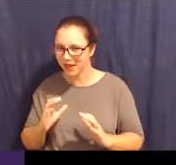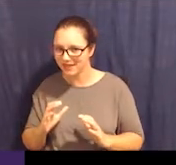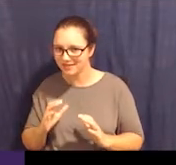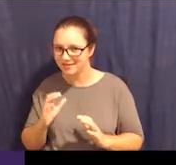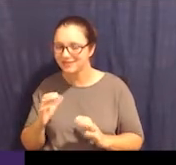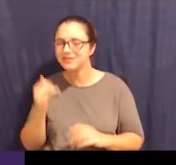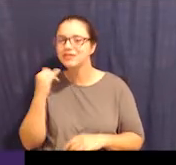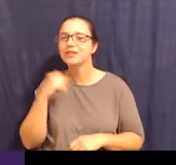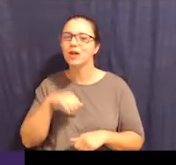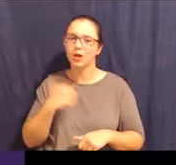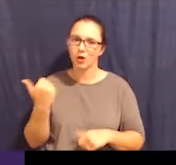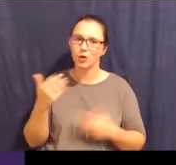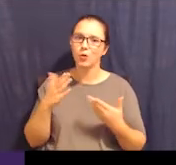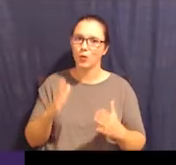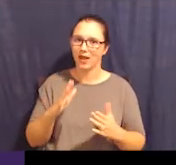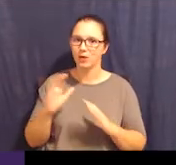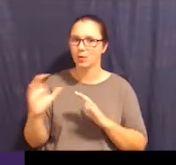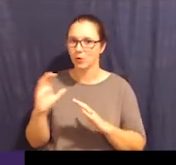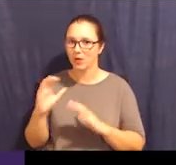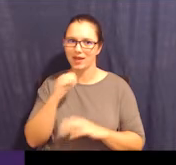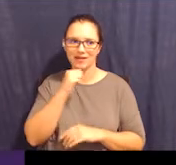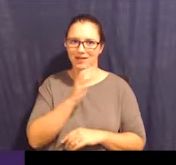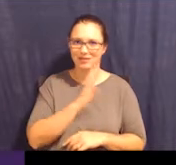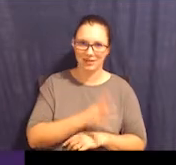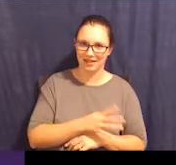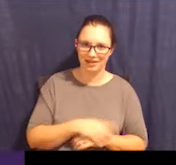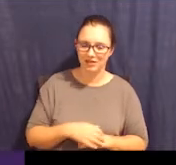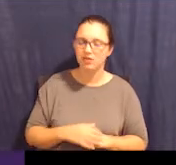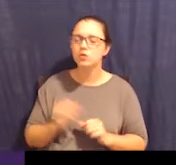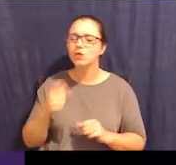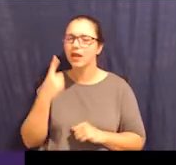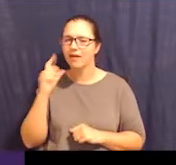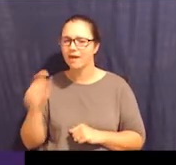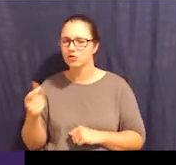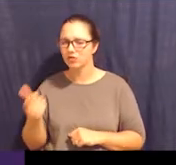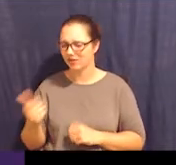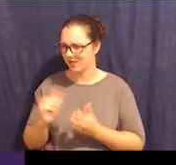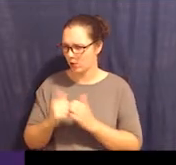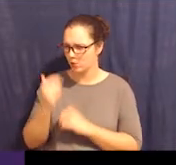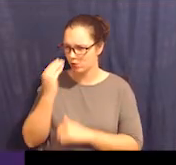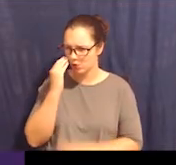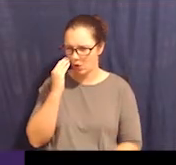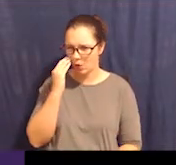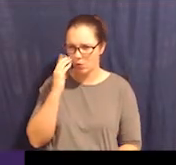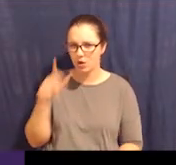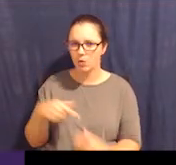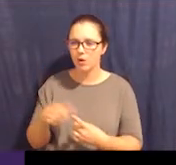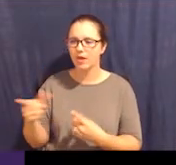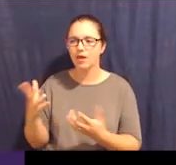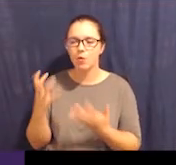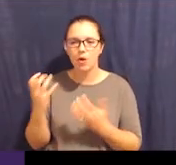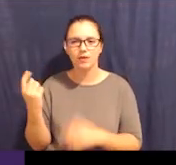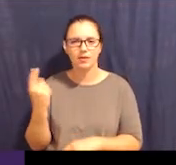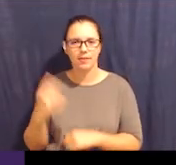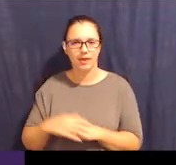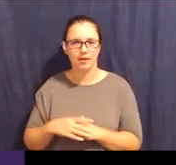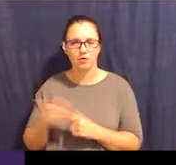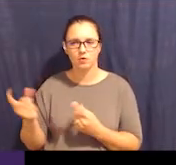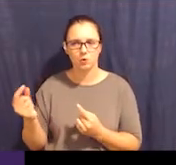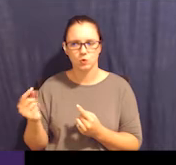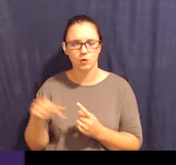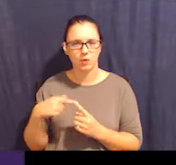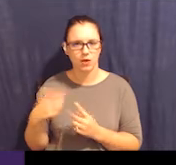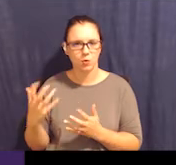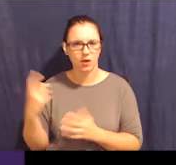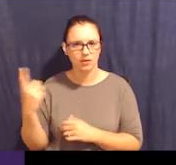well, how do you know when they want something? What do they do? And parents might say, oh, they pull it up on their phone and show it to